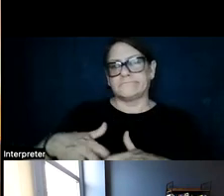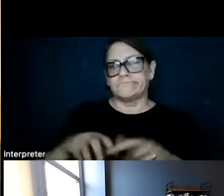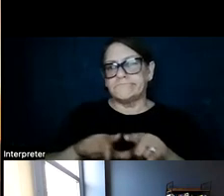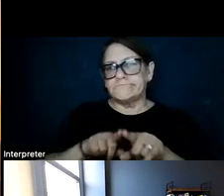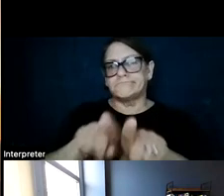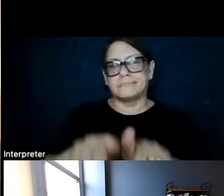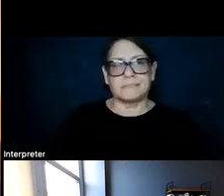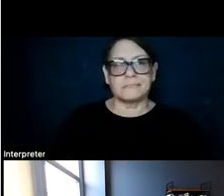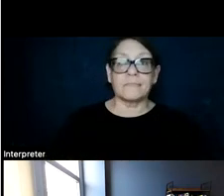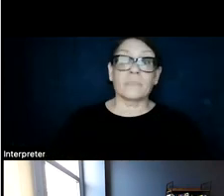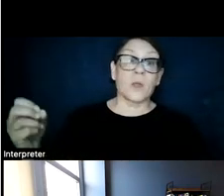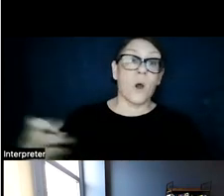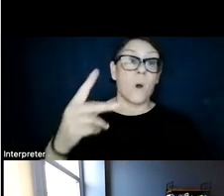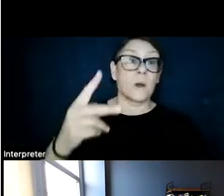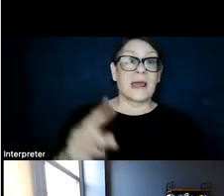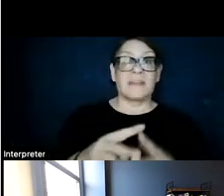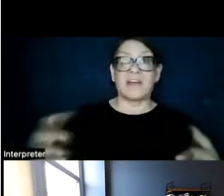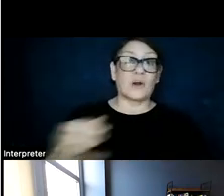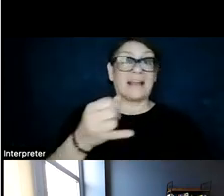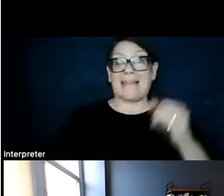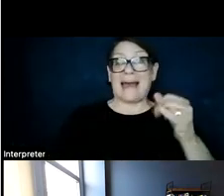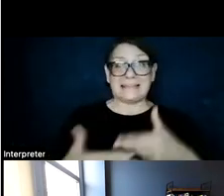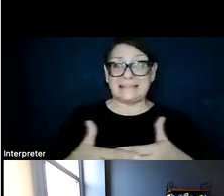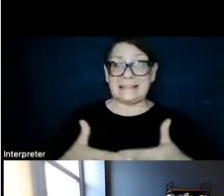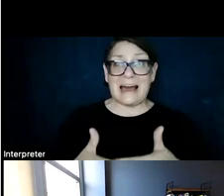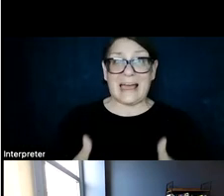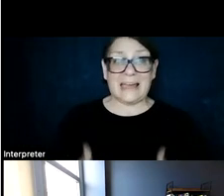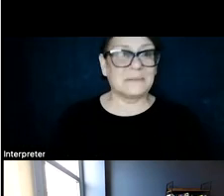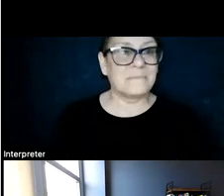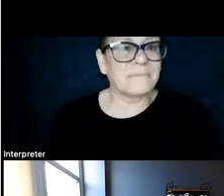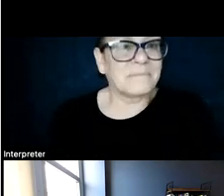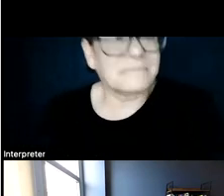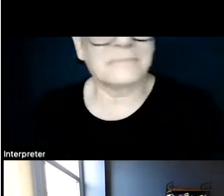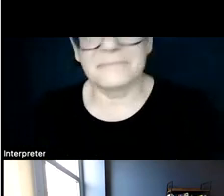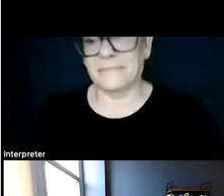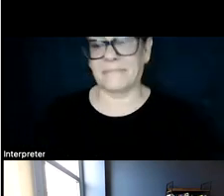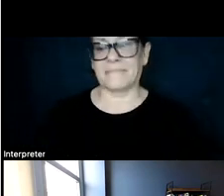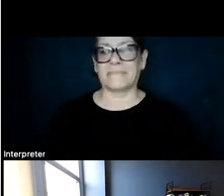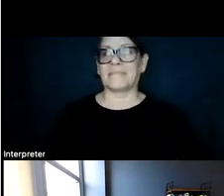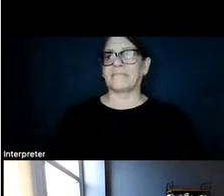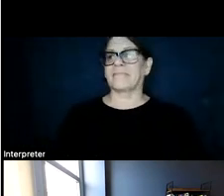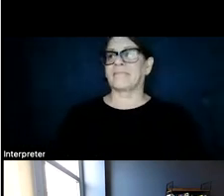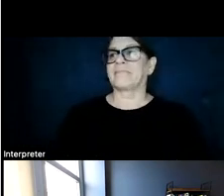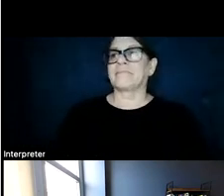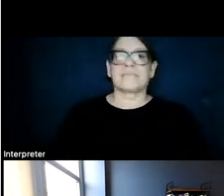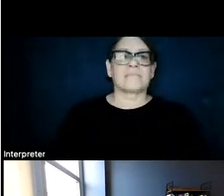Okay, the very last slide, and then I'll try to be quick so that we have some time for questions.